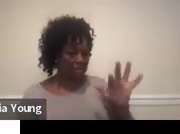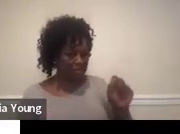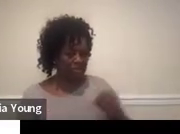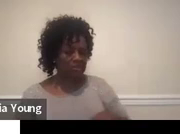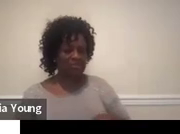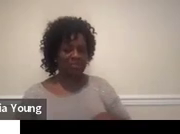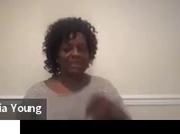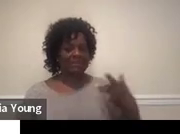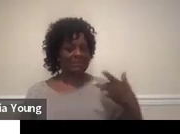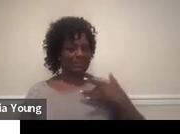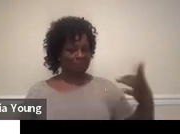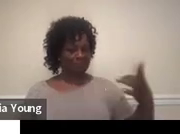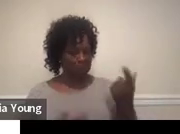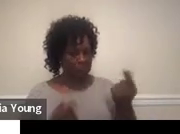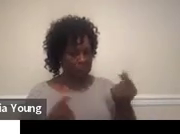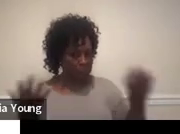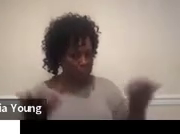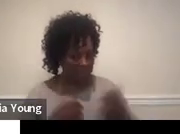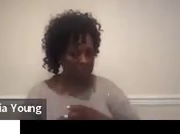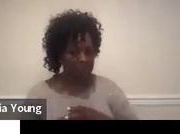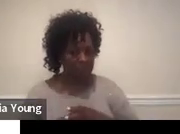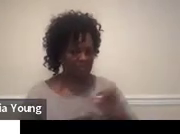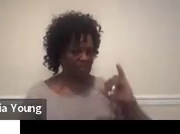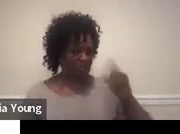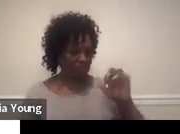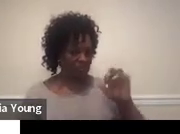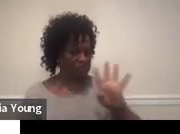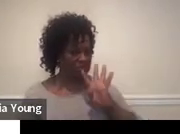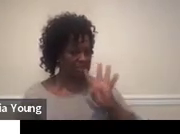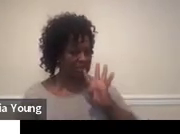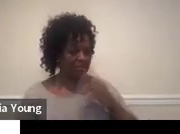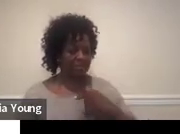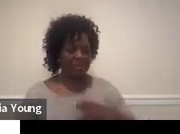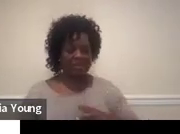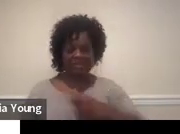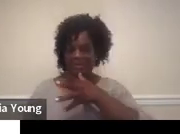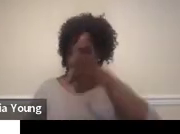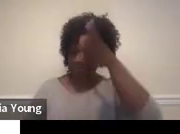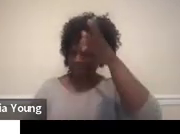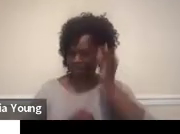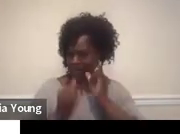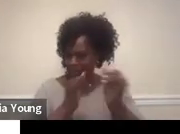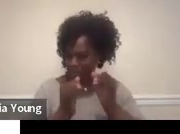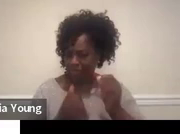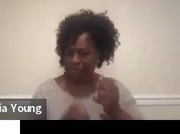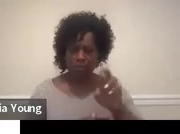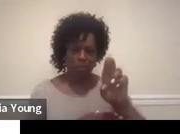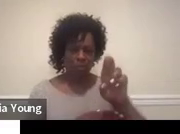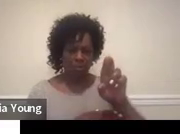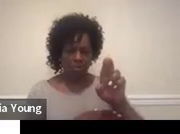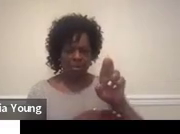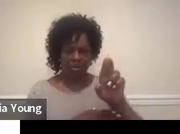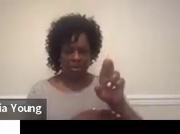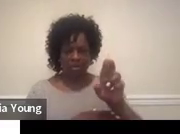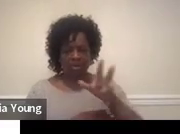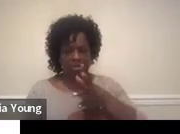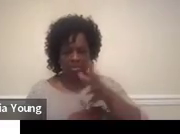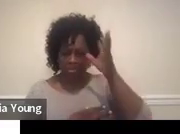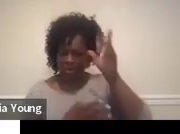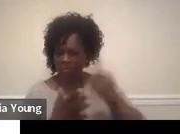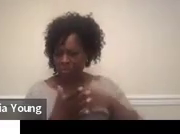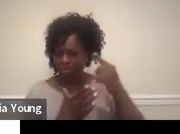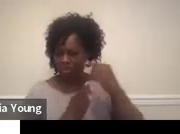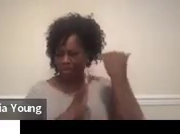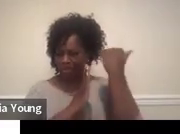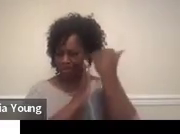Typically, I did parent interviews or I had some, like, parent checklists